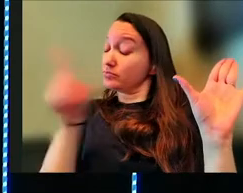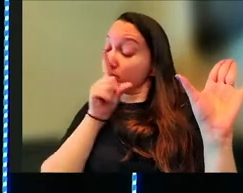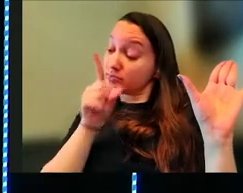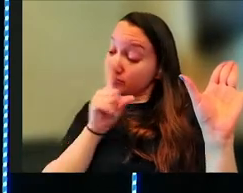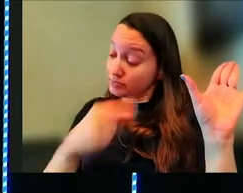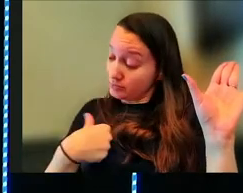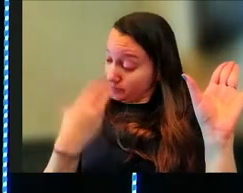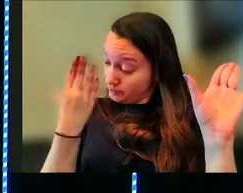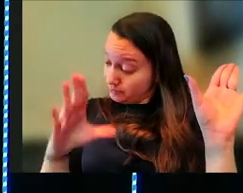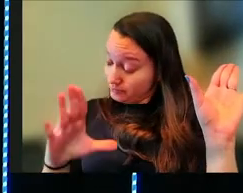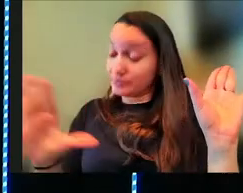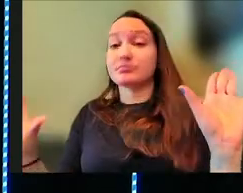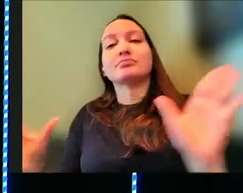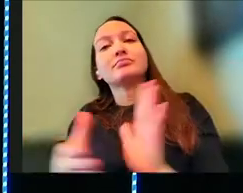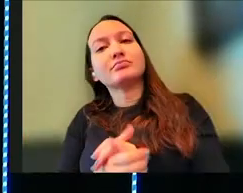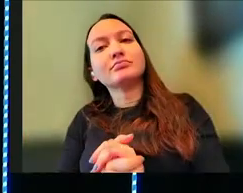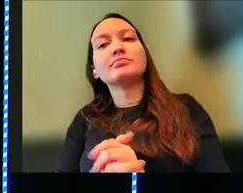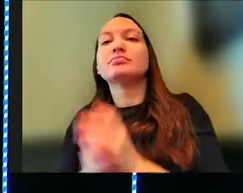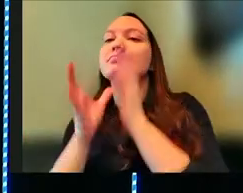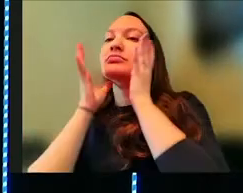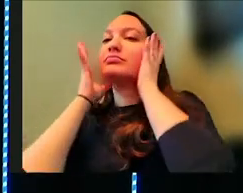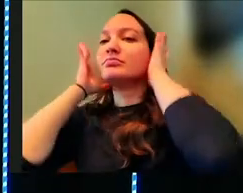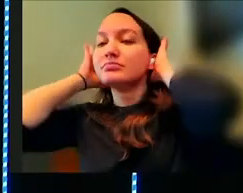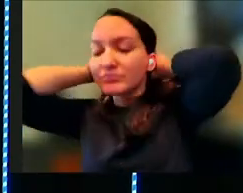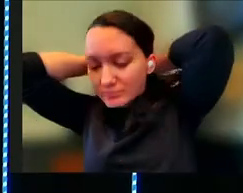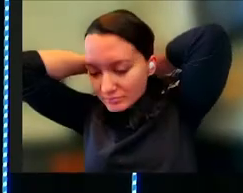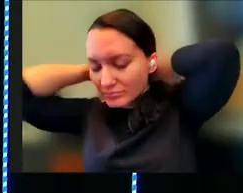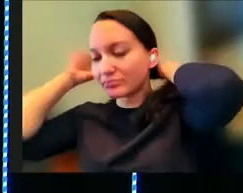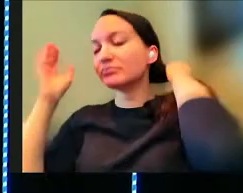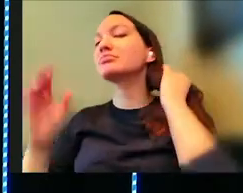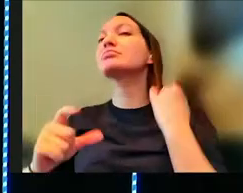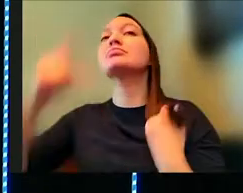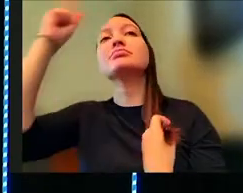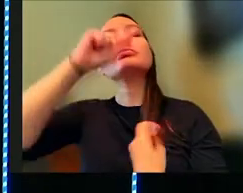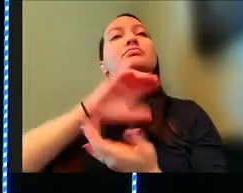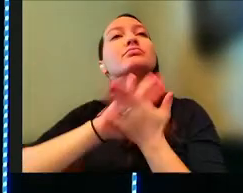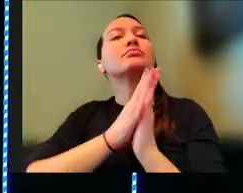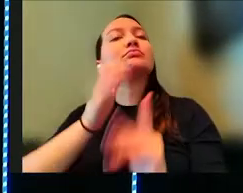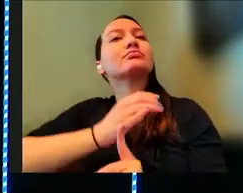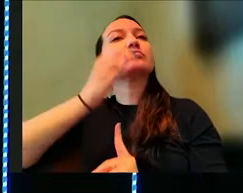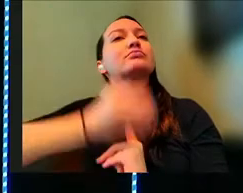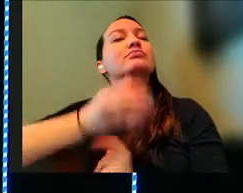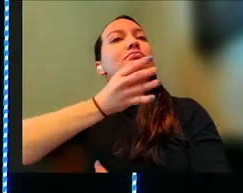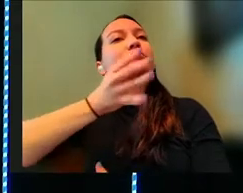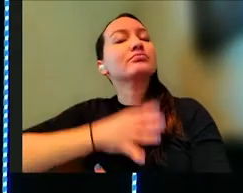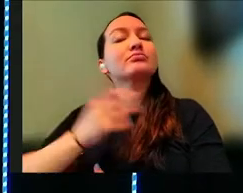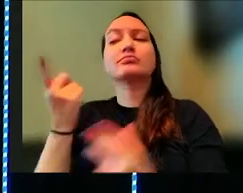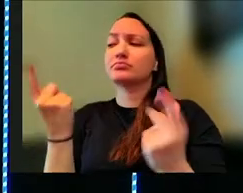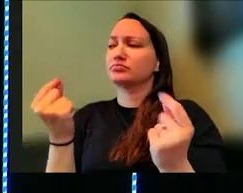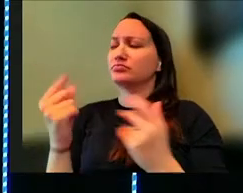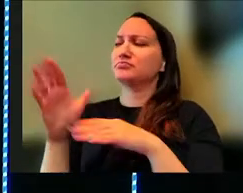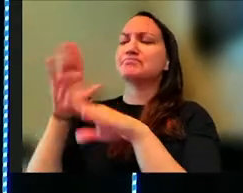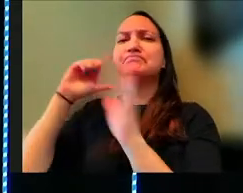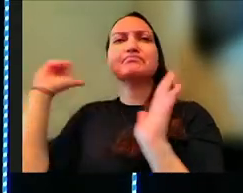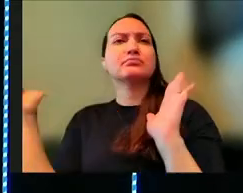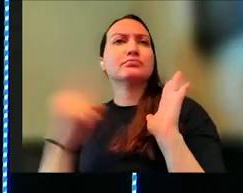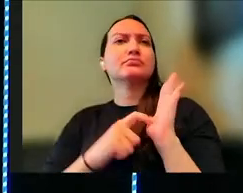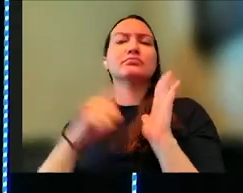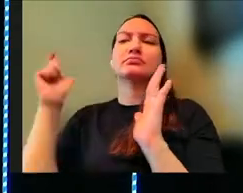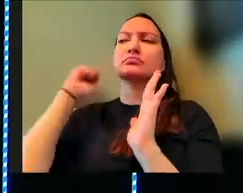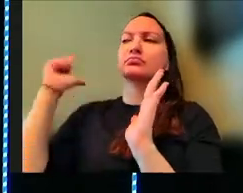I'd be without this one. It's great. So wisdom is poetically personified as a woman, and what she's doing is she's calling out to people.